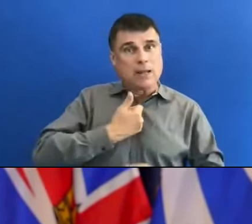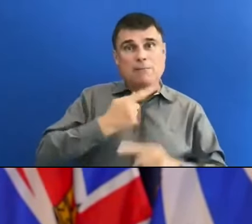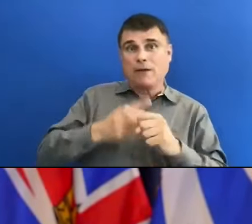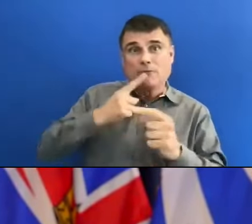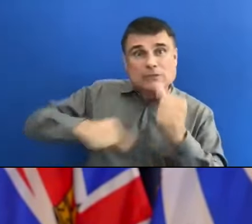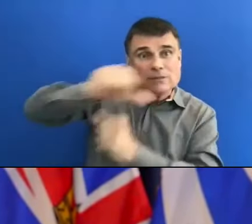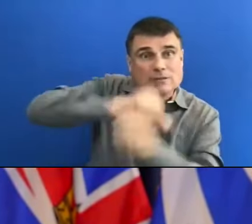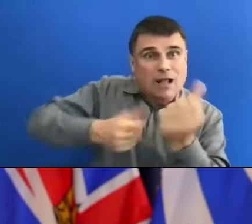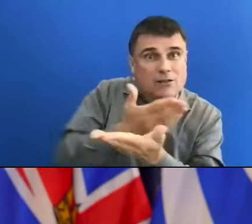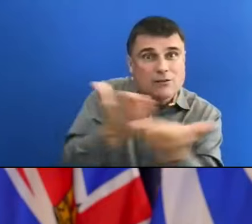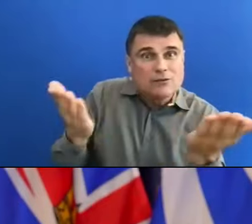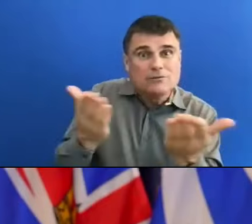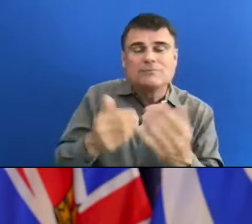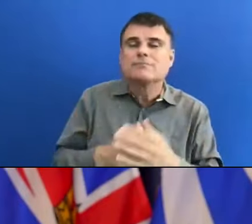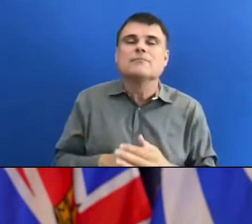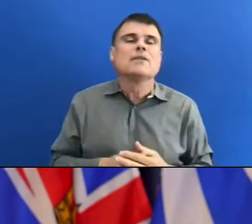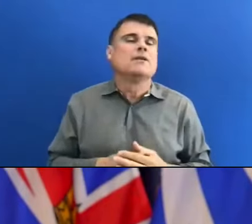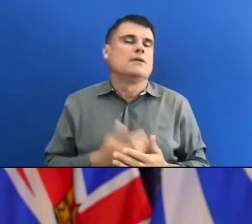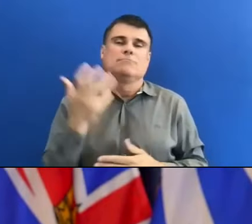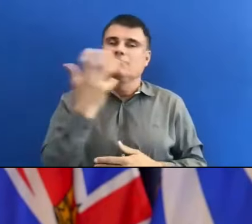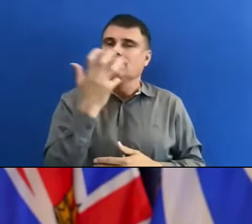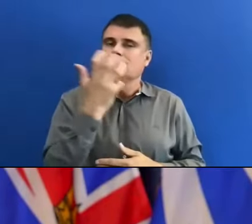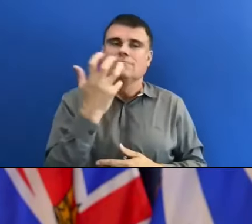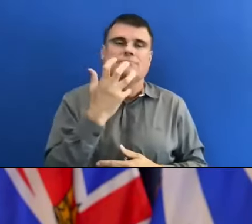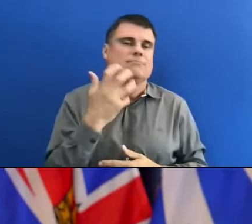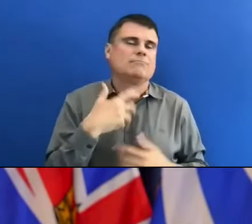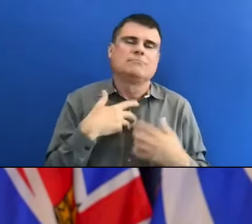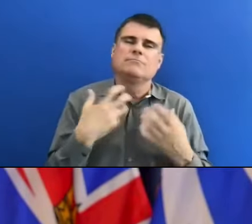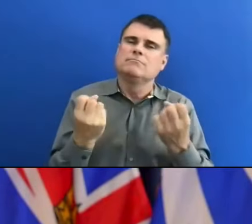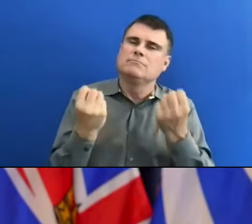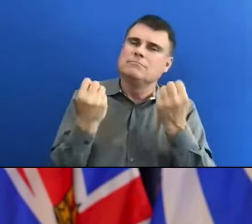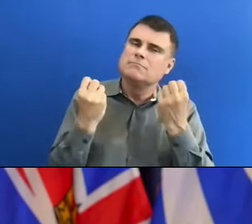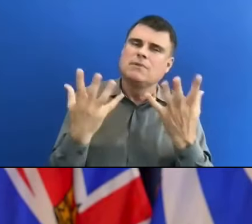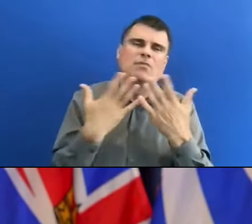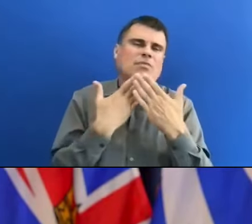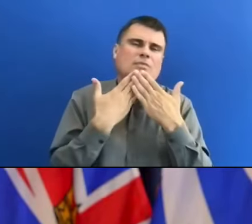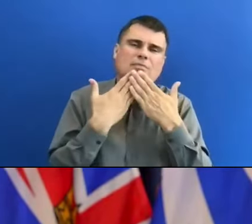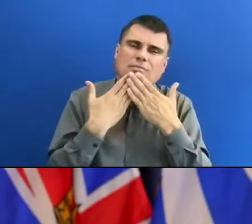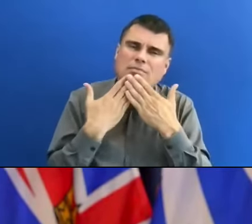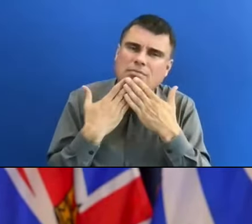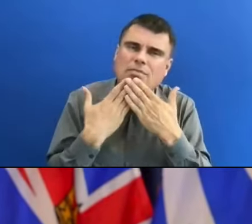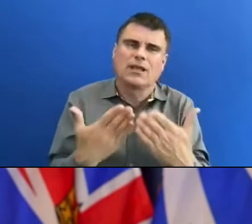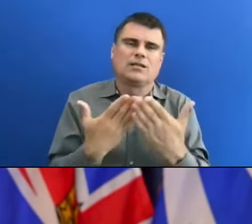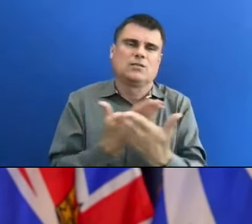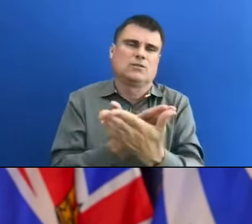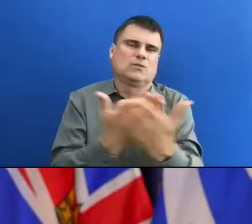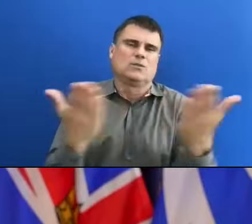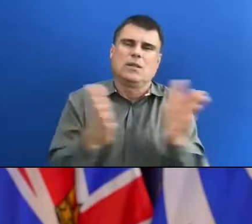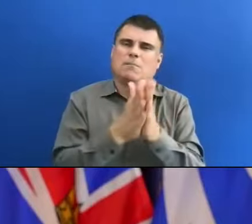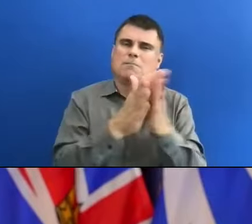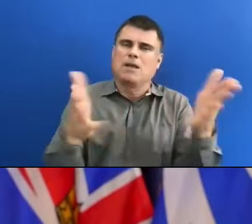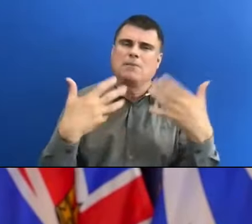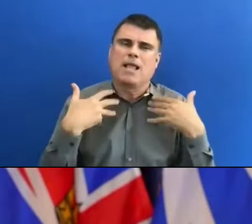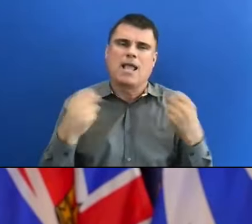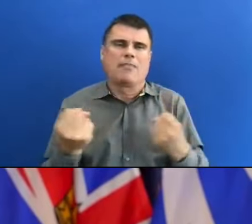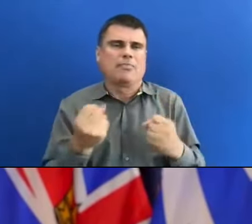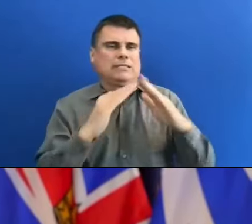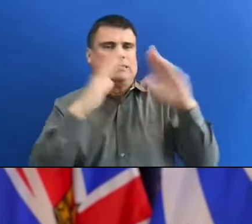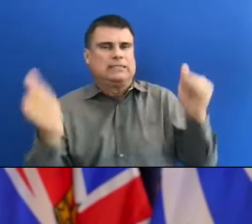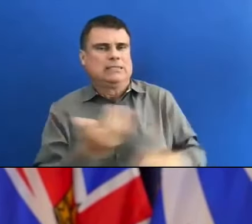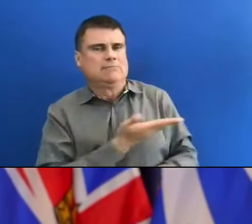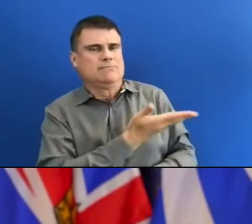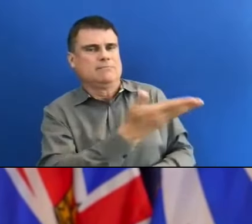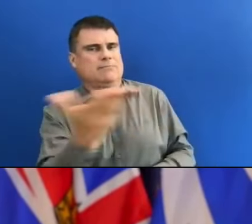how much gratitude I feel to the people who are the public health care system in BC, our